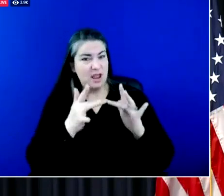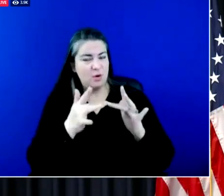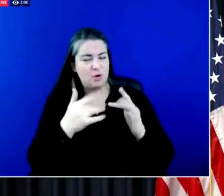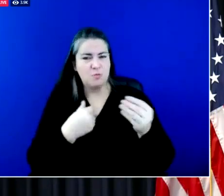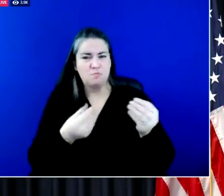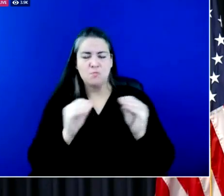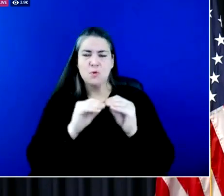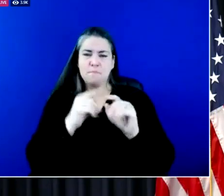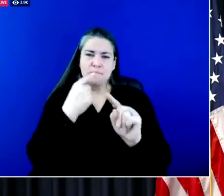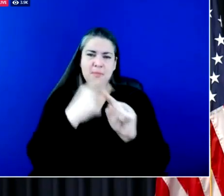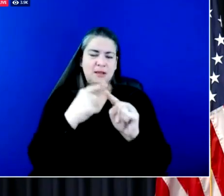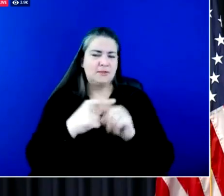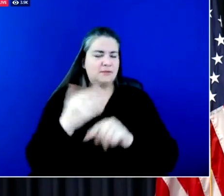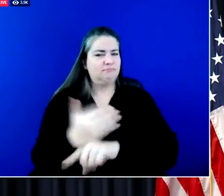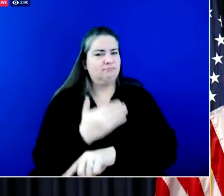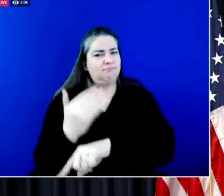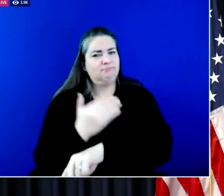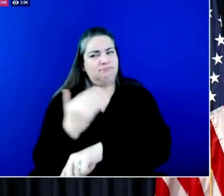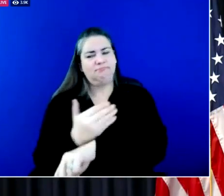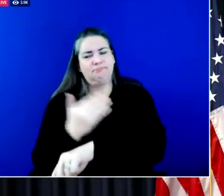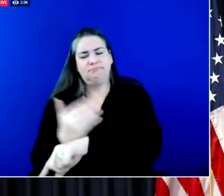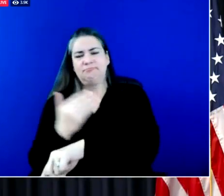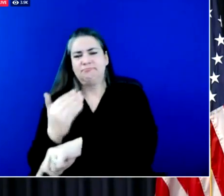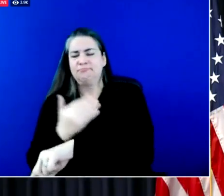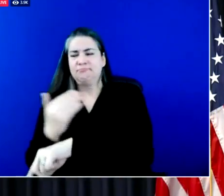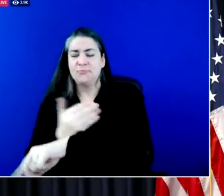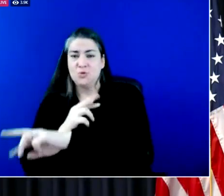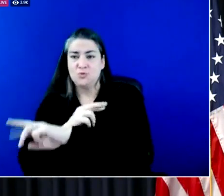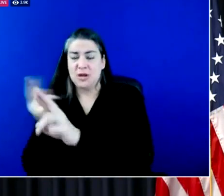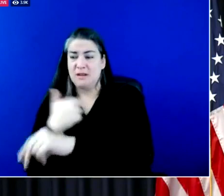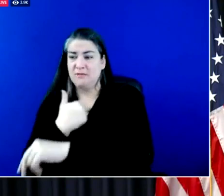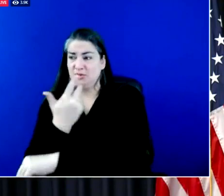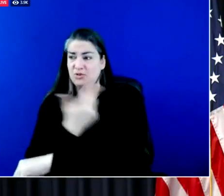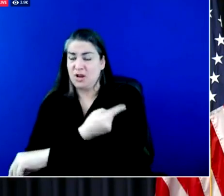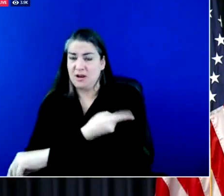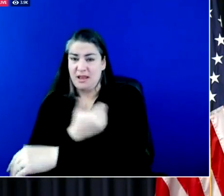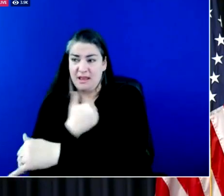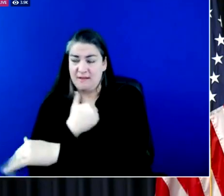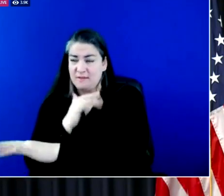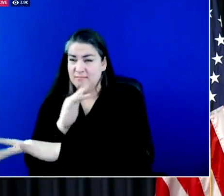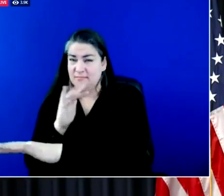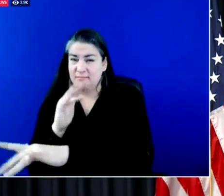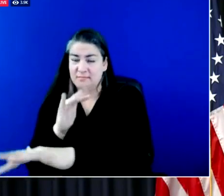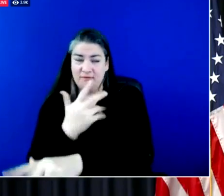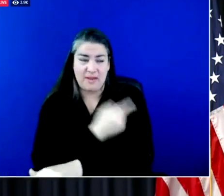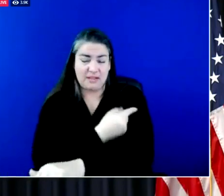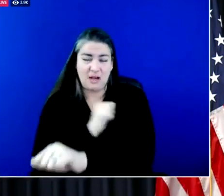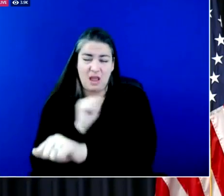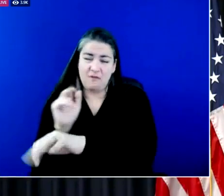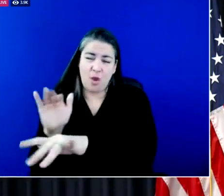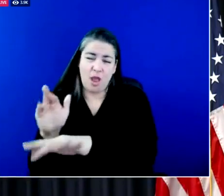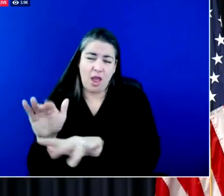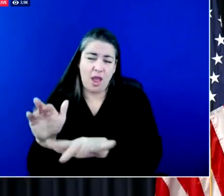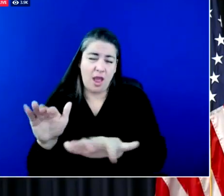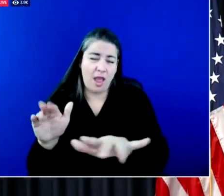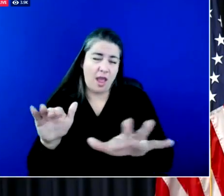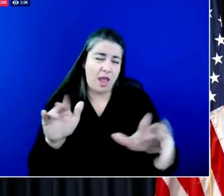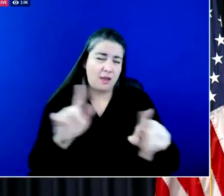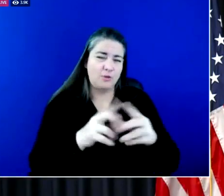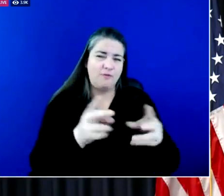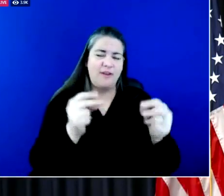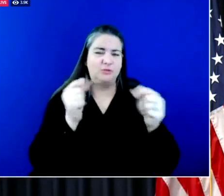so that when we get the supply we need, we can have sufficient vaccines everywhere in Kentucky to quickly vaccinate people.